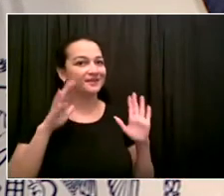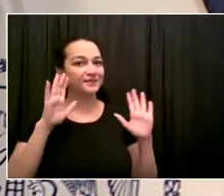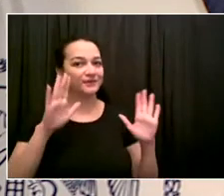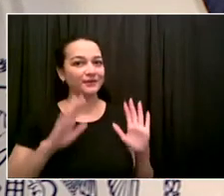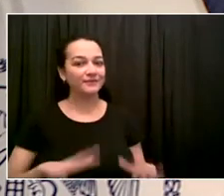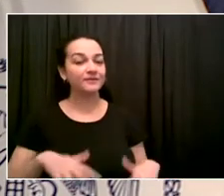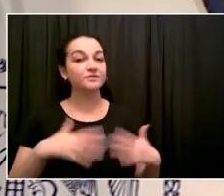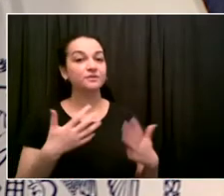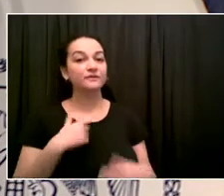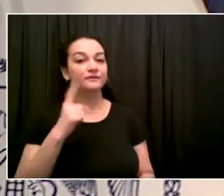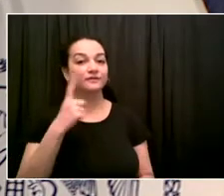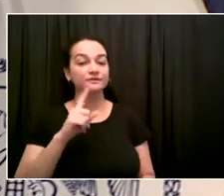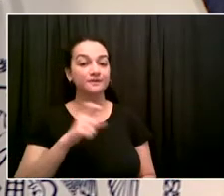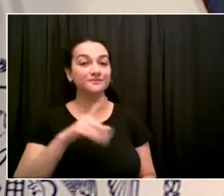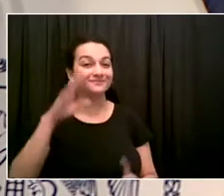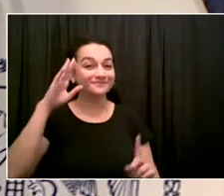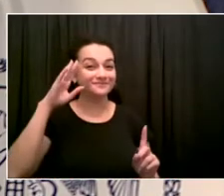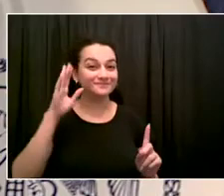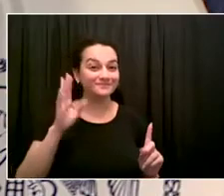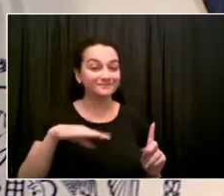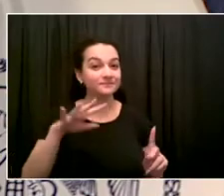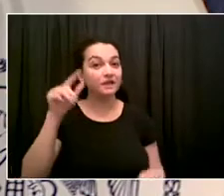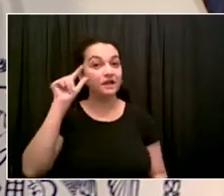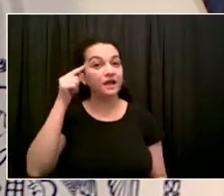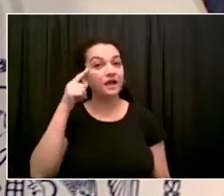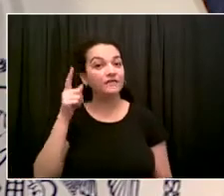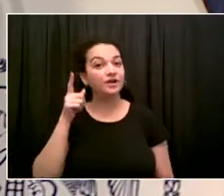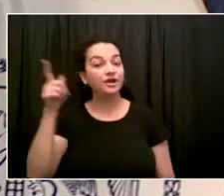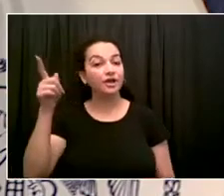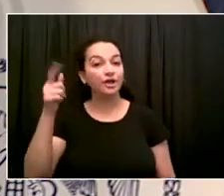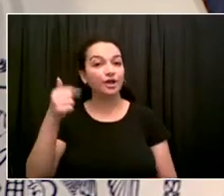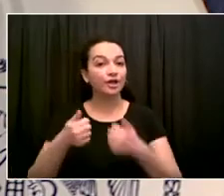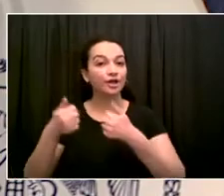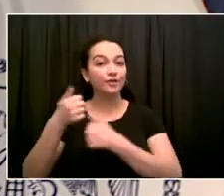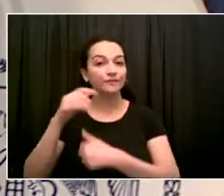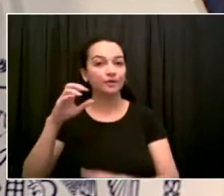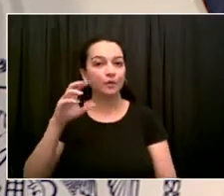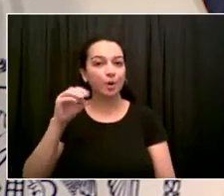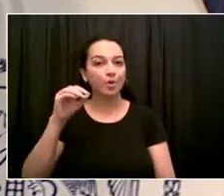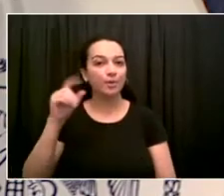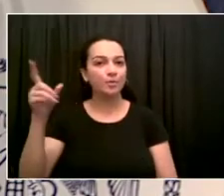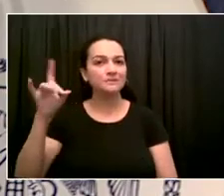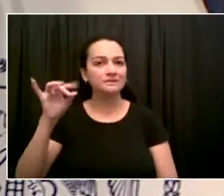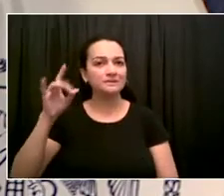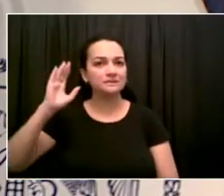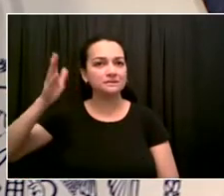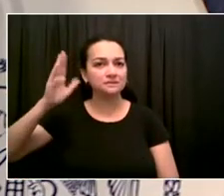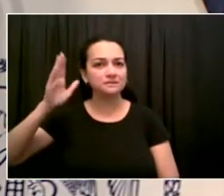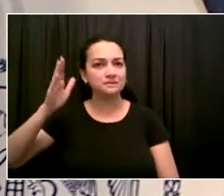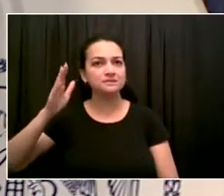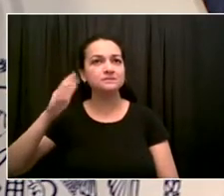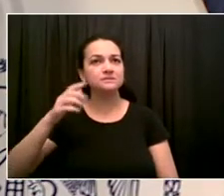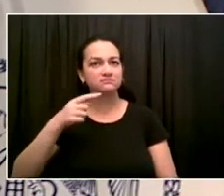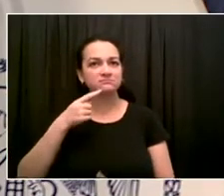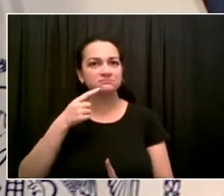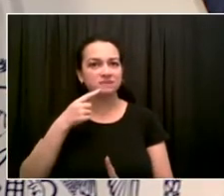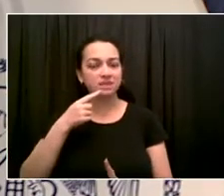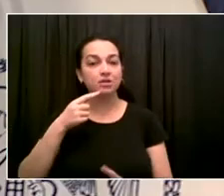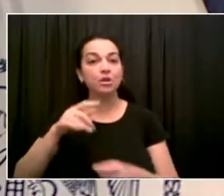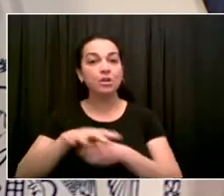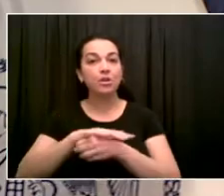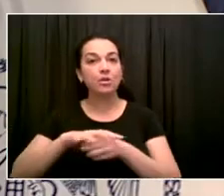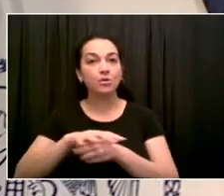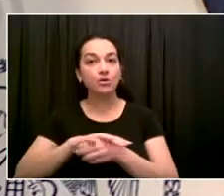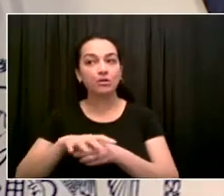conference just before you did, and he said that local governments should follow the CDC mask guidance. I know that you're strongly recommending